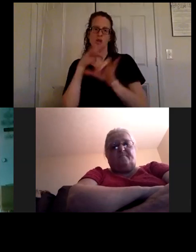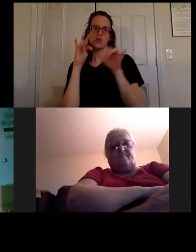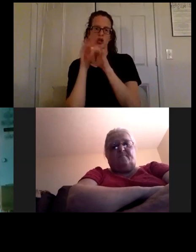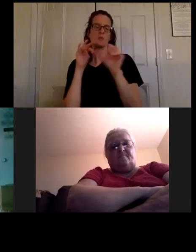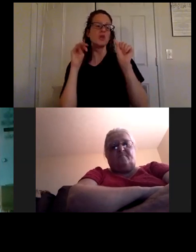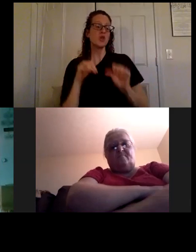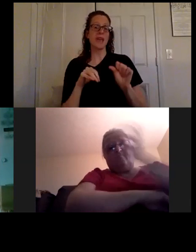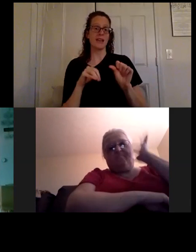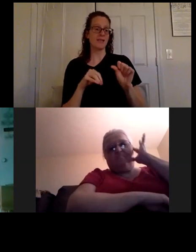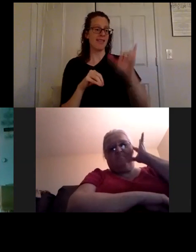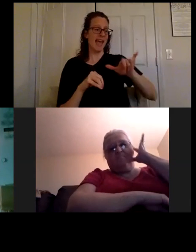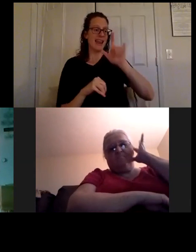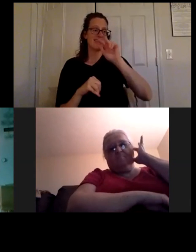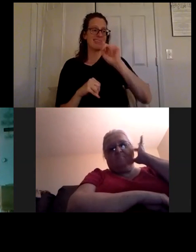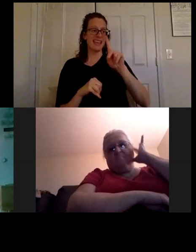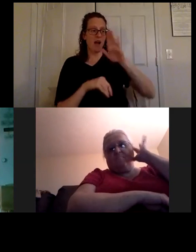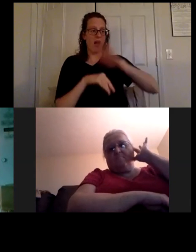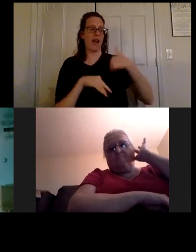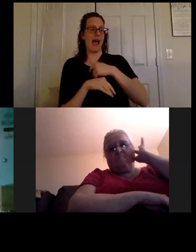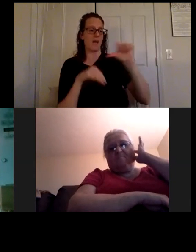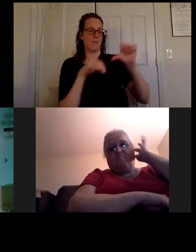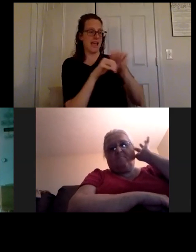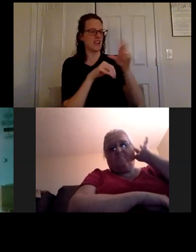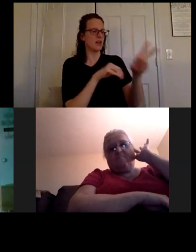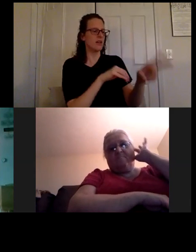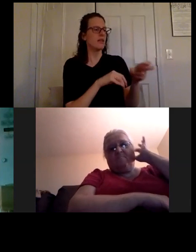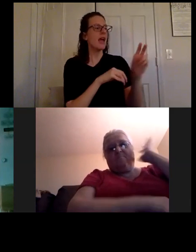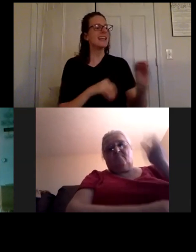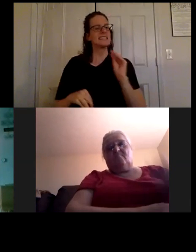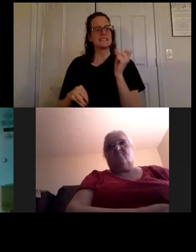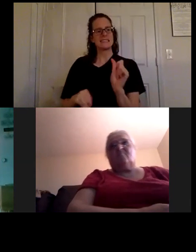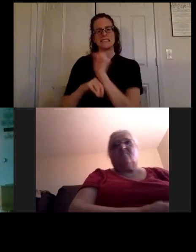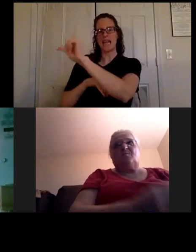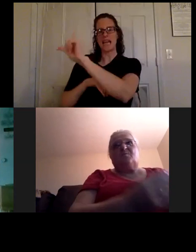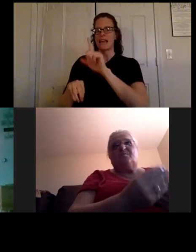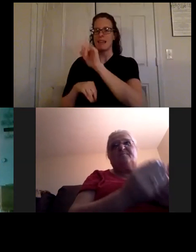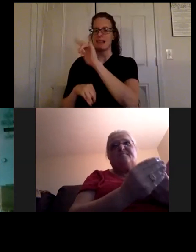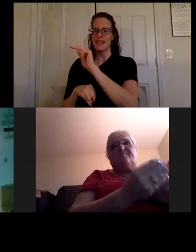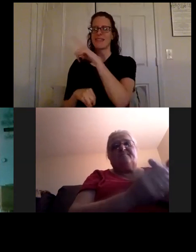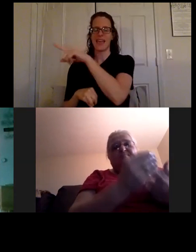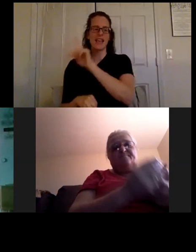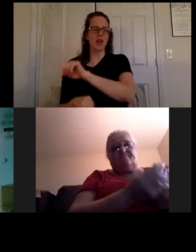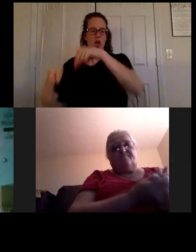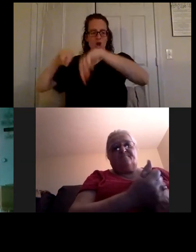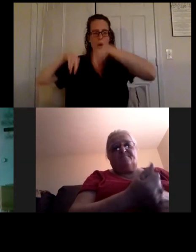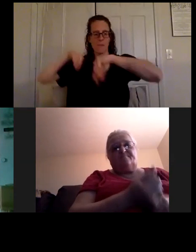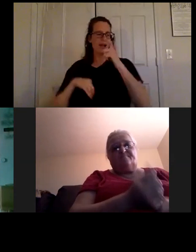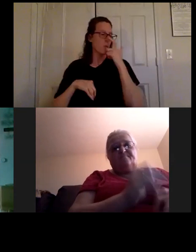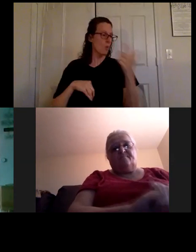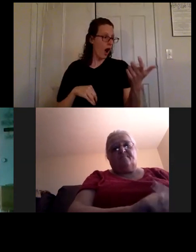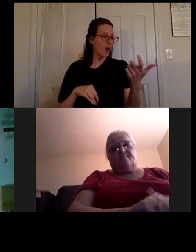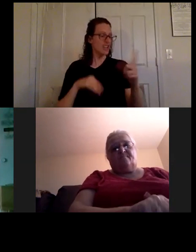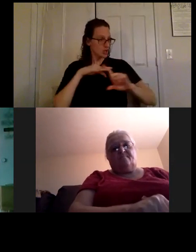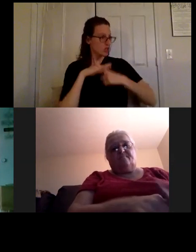youtube link with your friends if you want them to watch those and um that can at least get them started in learning